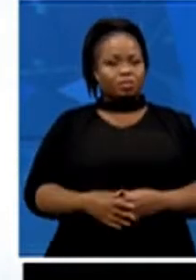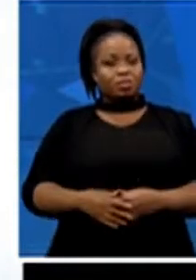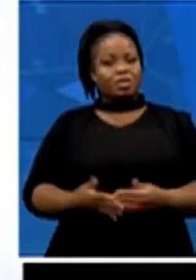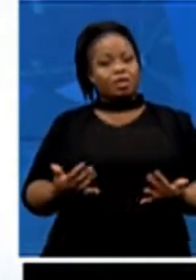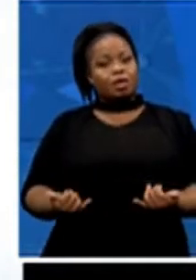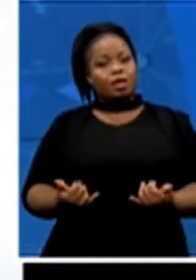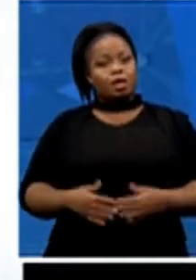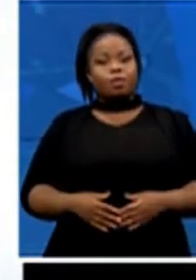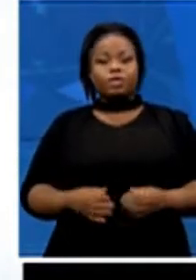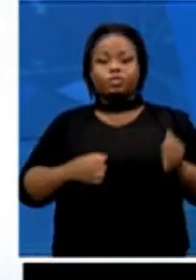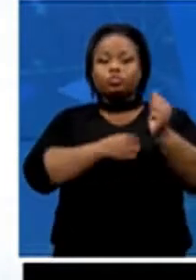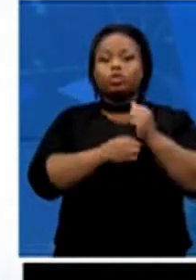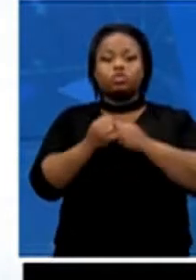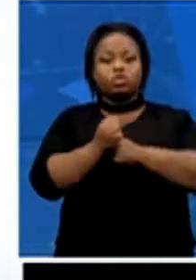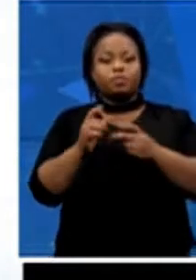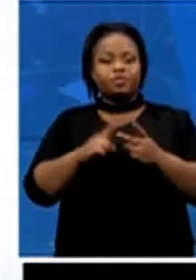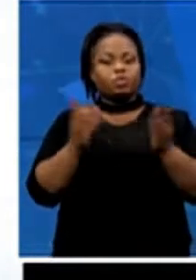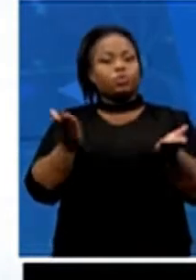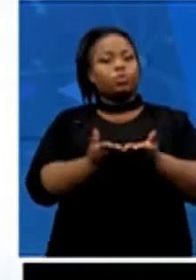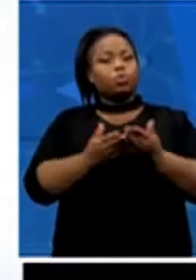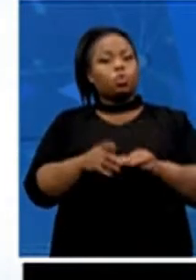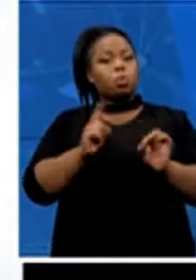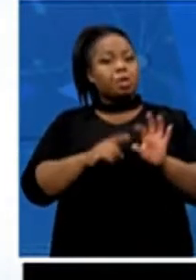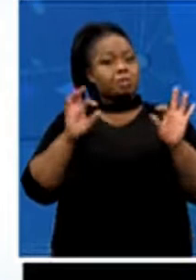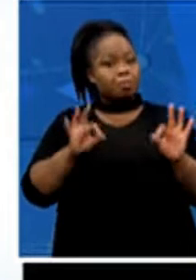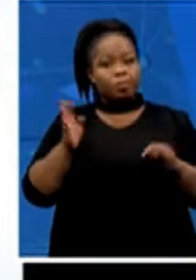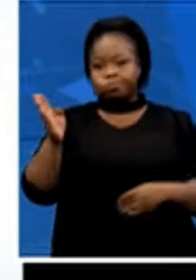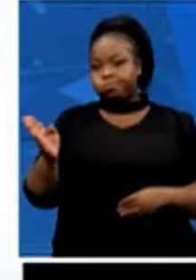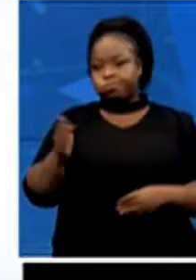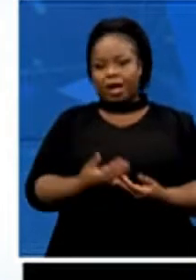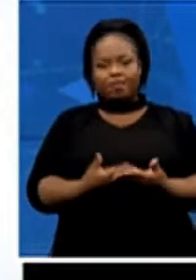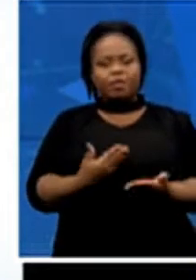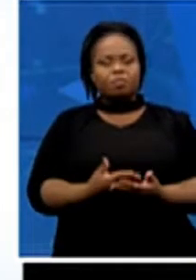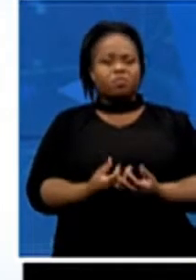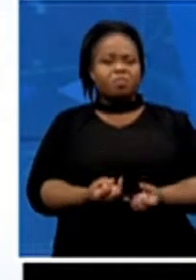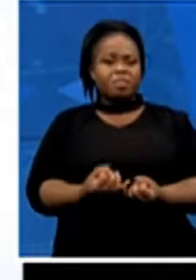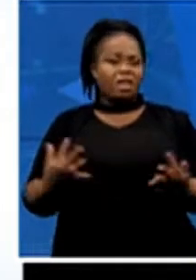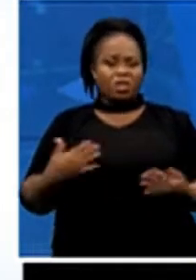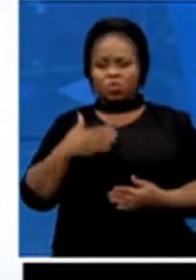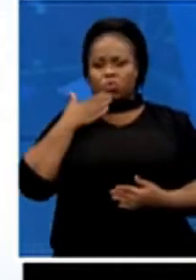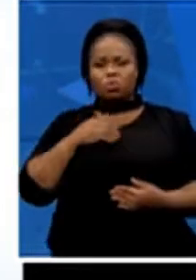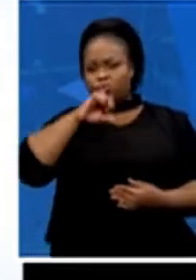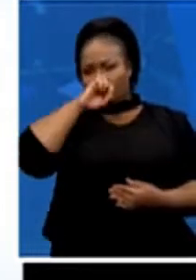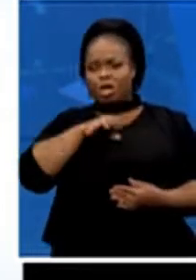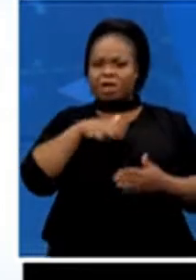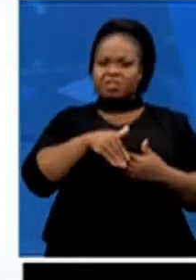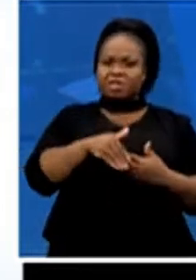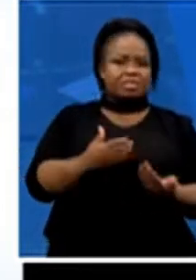schools that are available to the majority of potential cricketers do not provide these same opportunities.